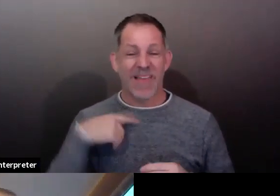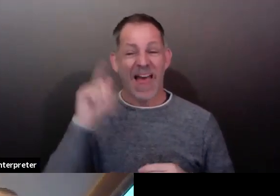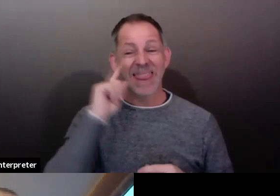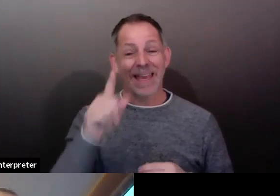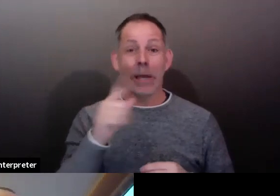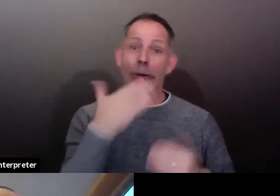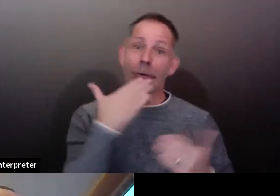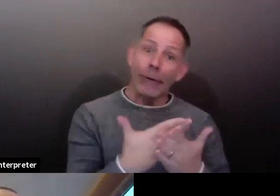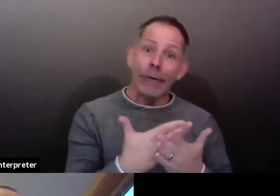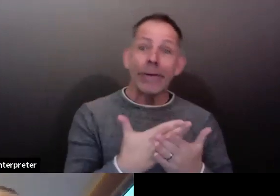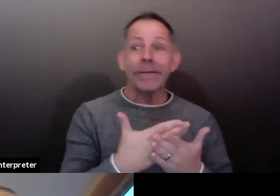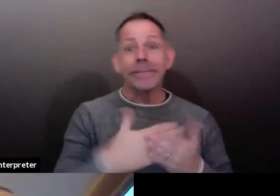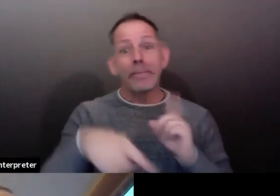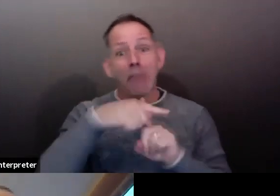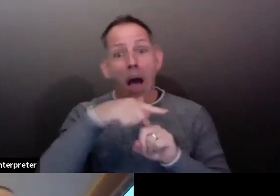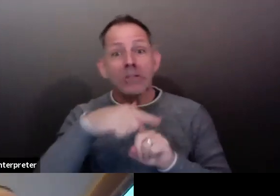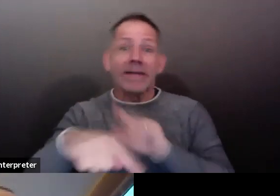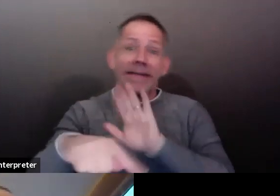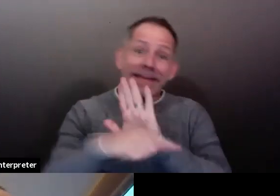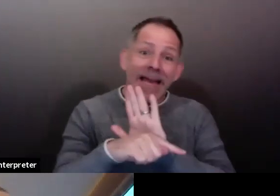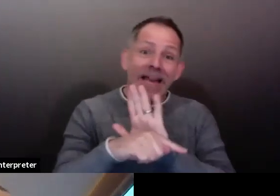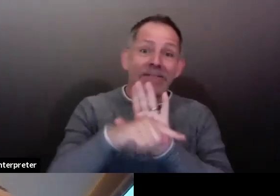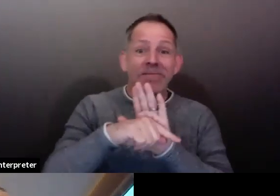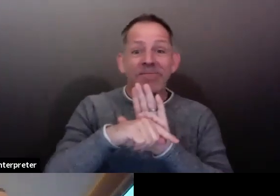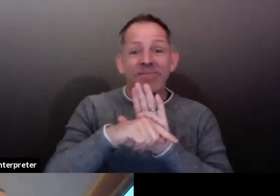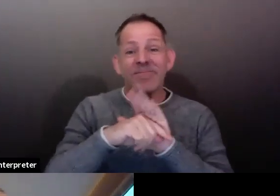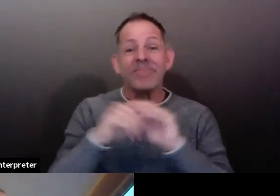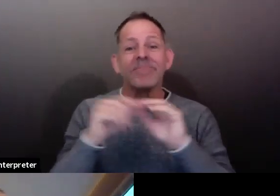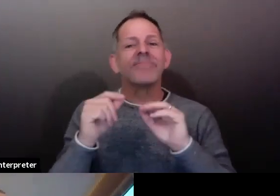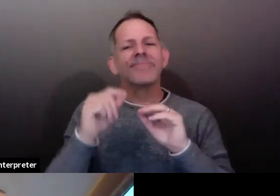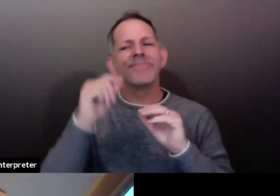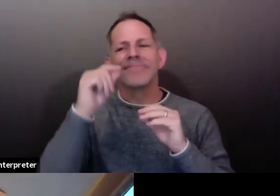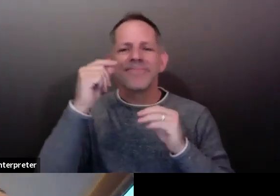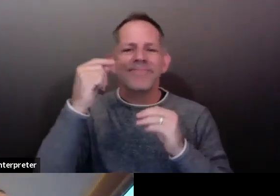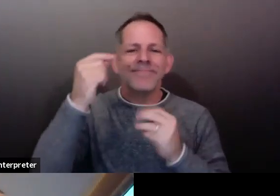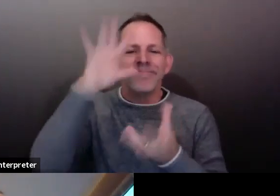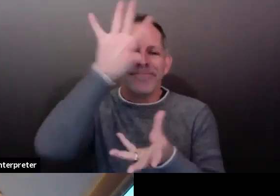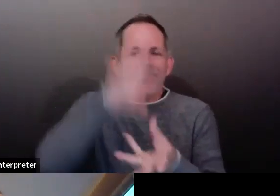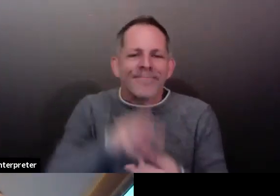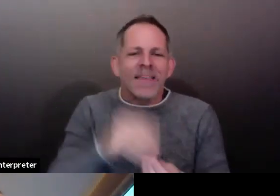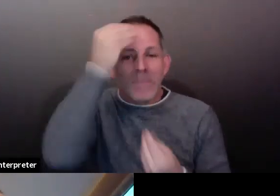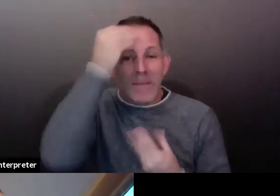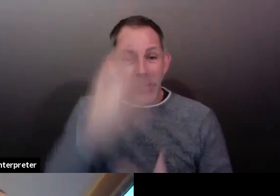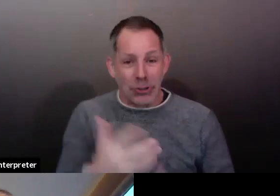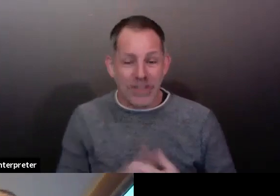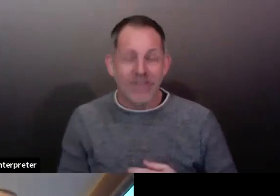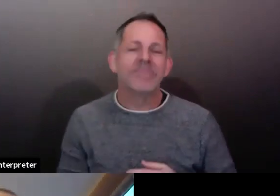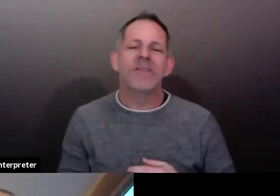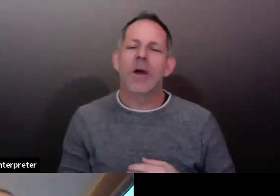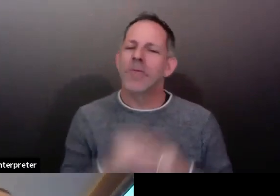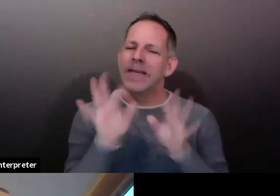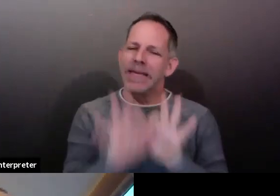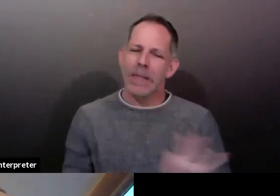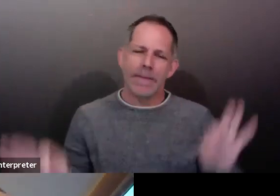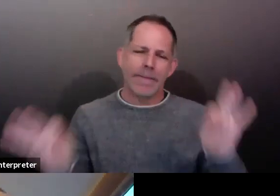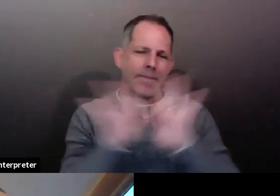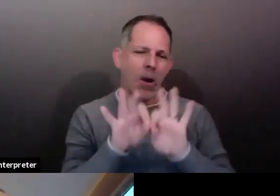let's try to keep bending that curve and let's get it pointed downward. Try to bring things back down, protect our